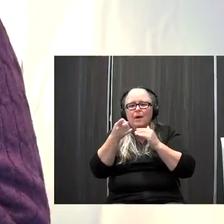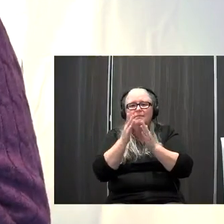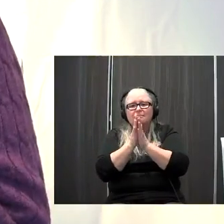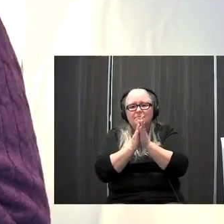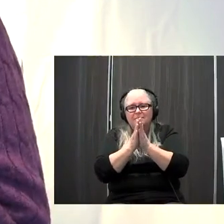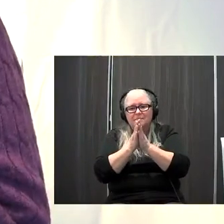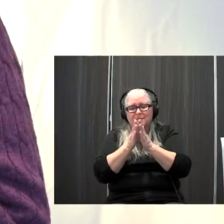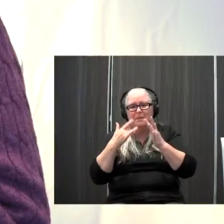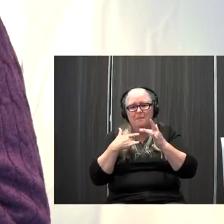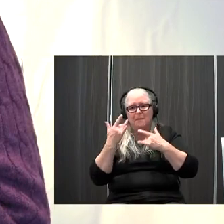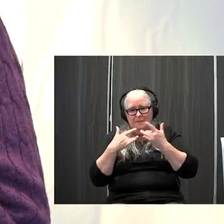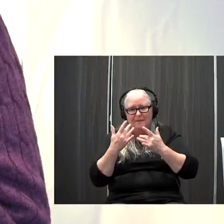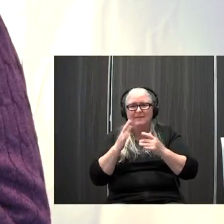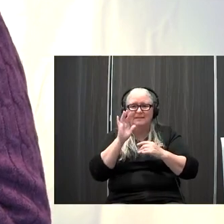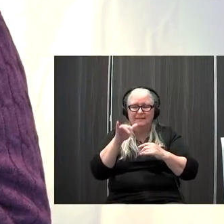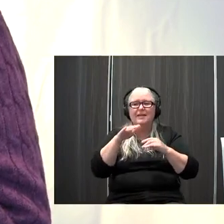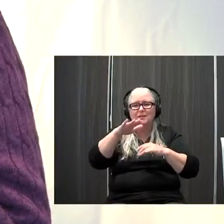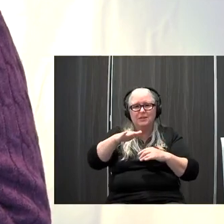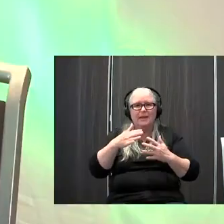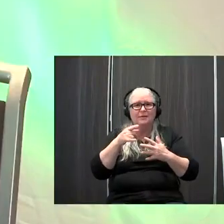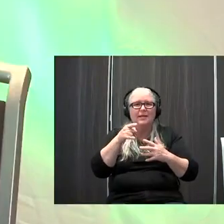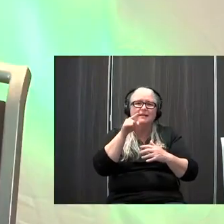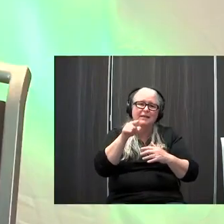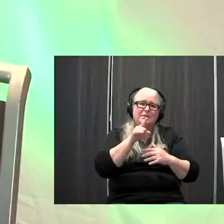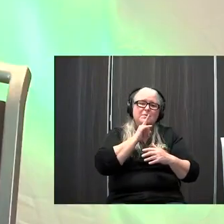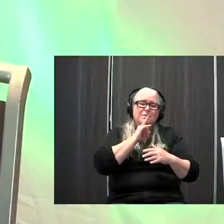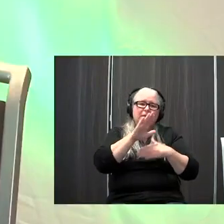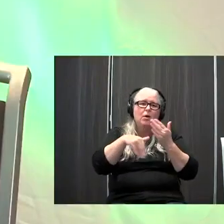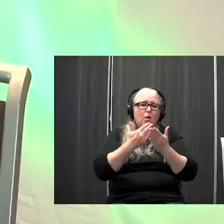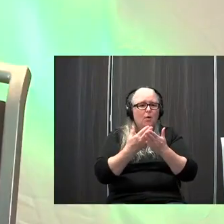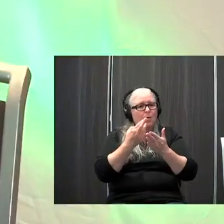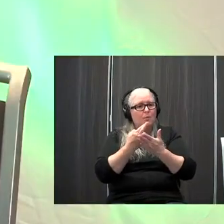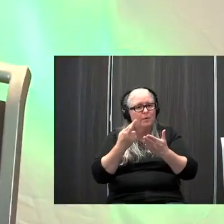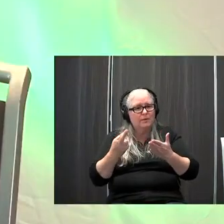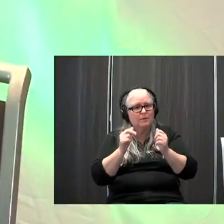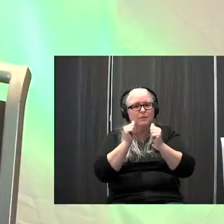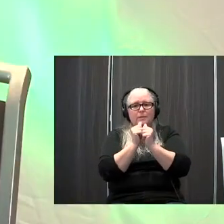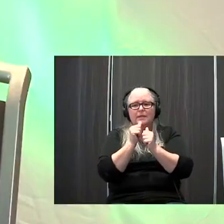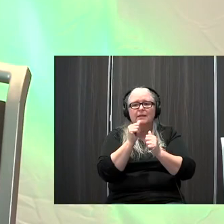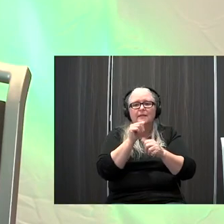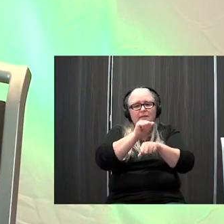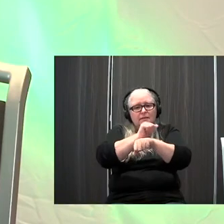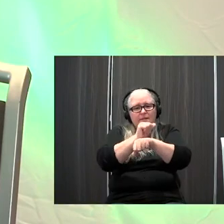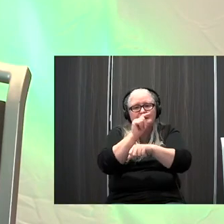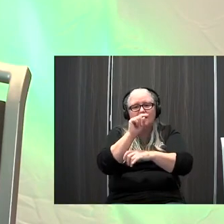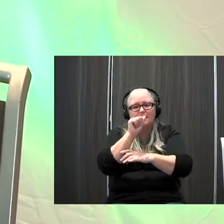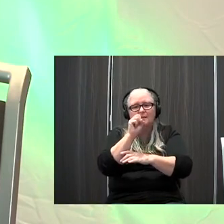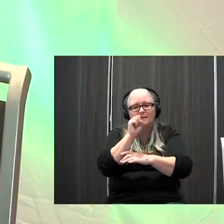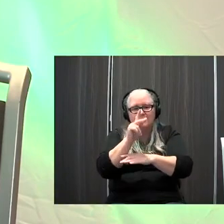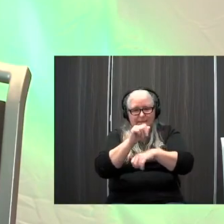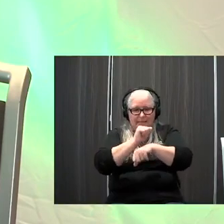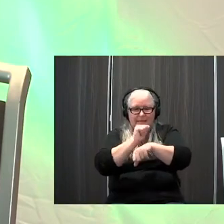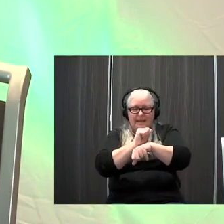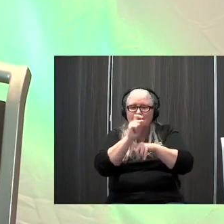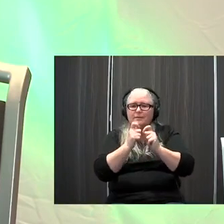I think that plays into that you know all the research that we're hearing with the tasks embedding it into task specific yeah into daily routines because